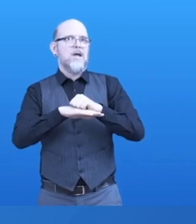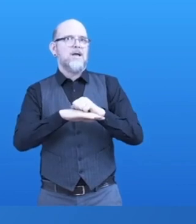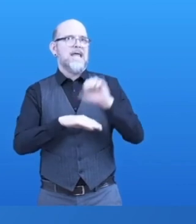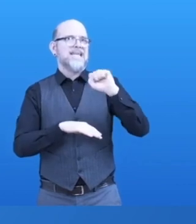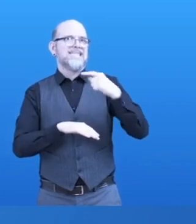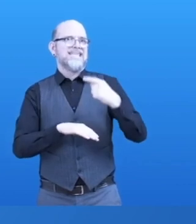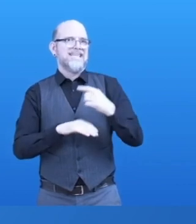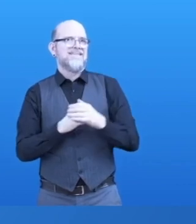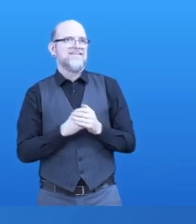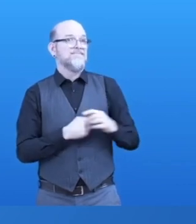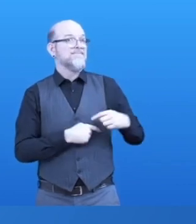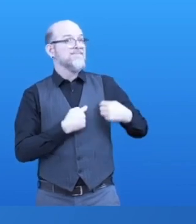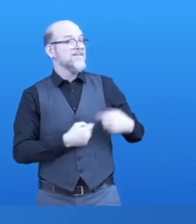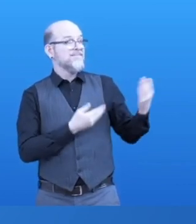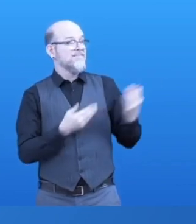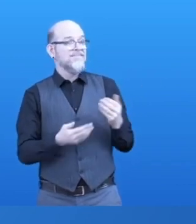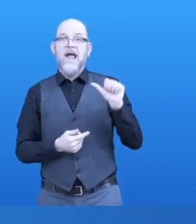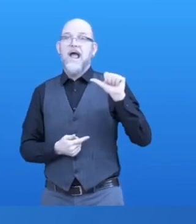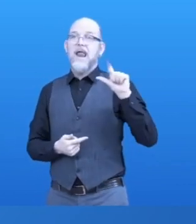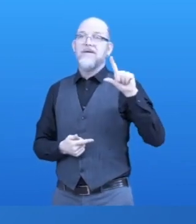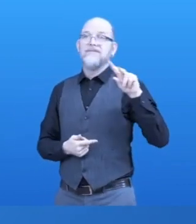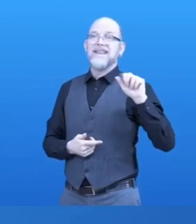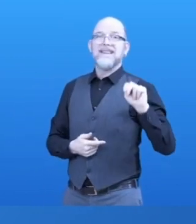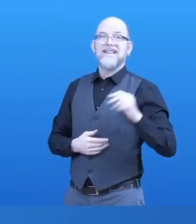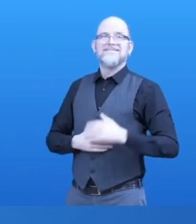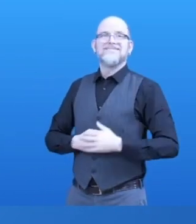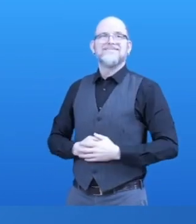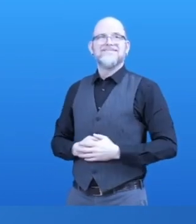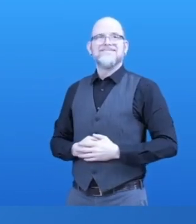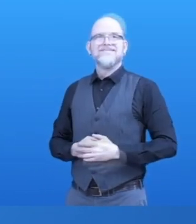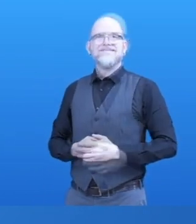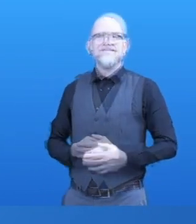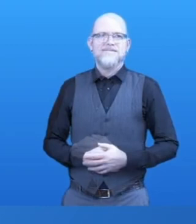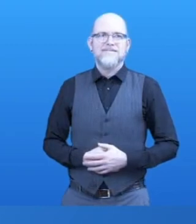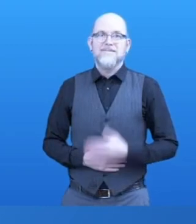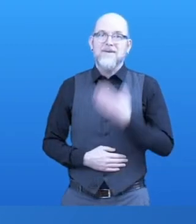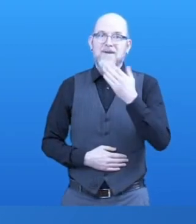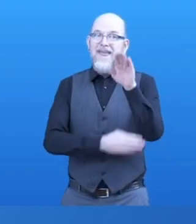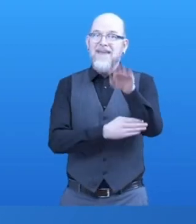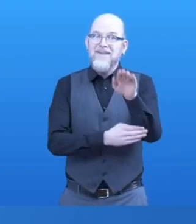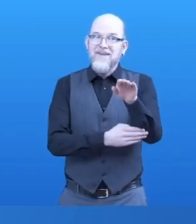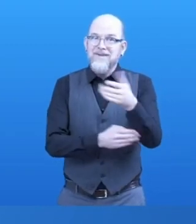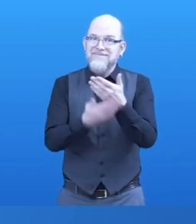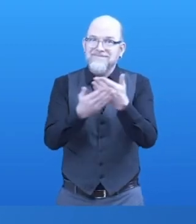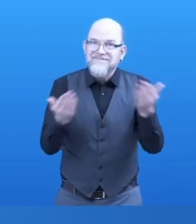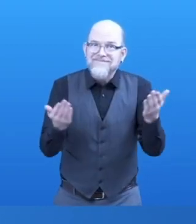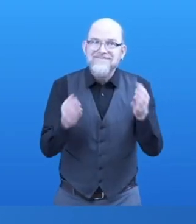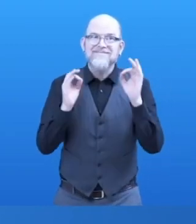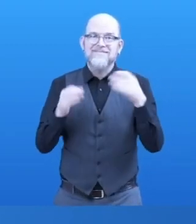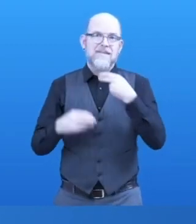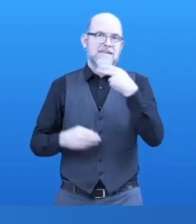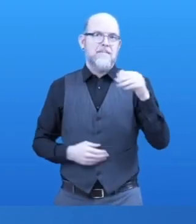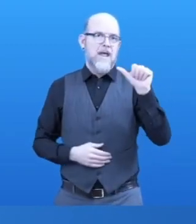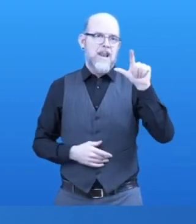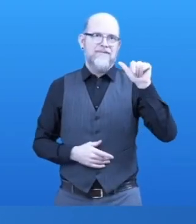A very good afternoon to all. My name is Alvin from Singapore. And it's great to be here again amongst the Zero Project community. Just a quick